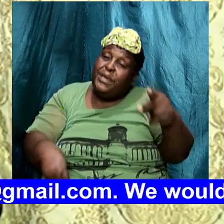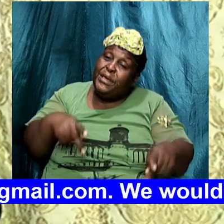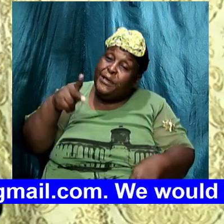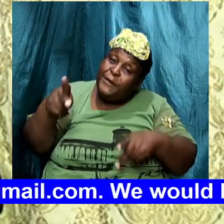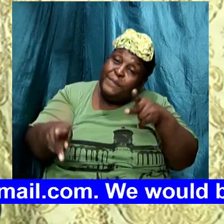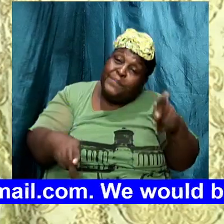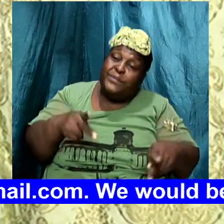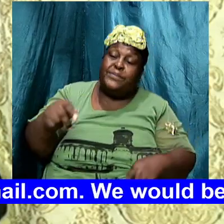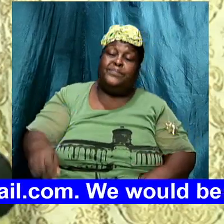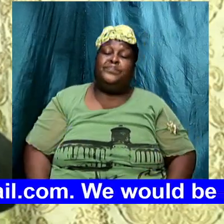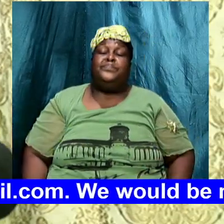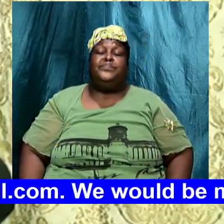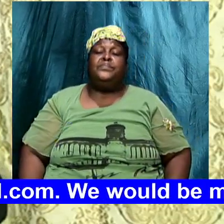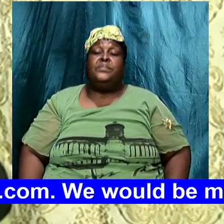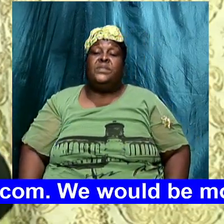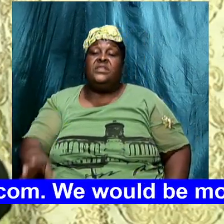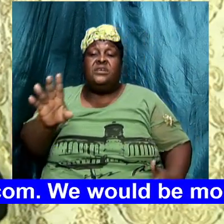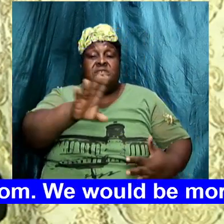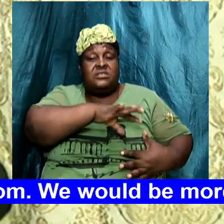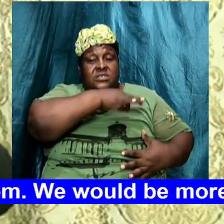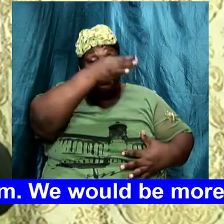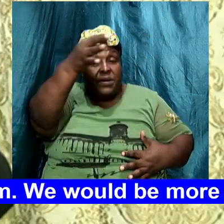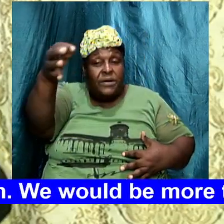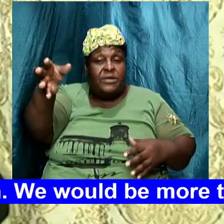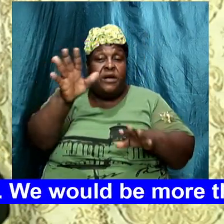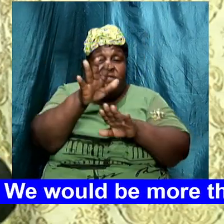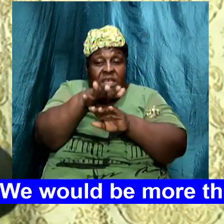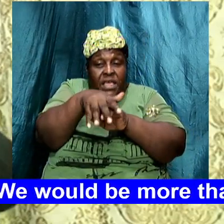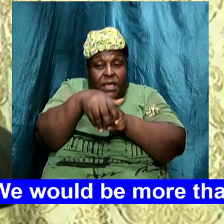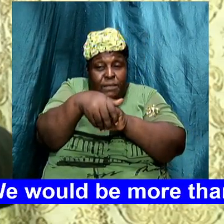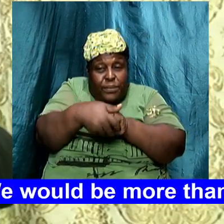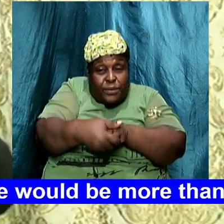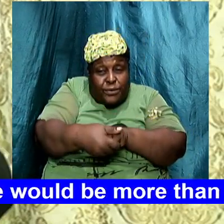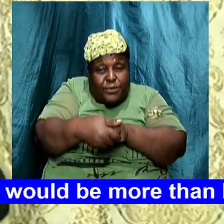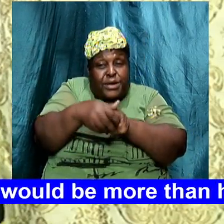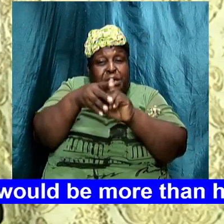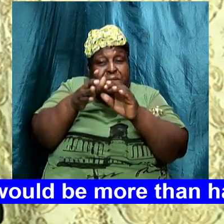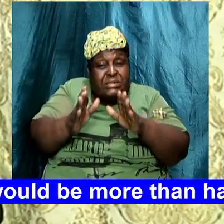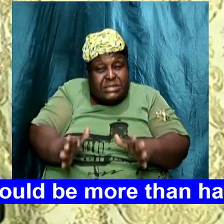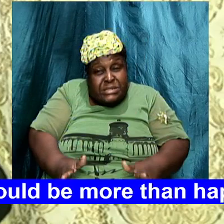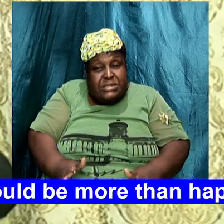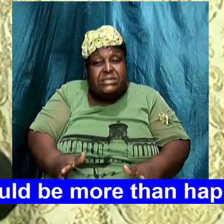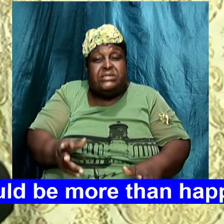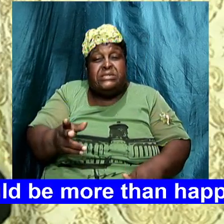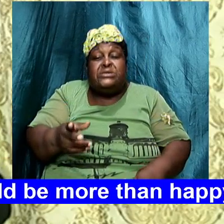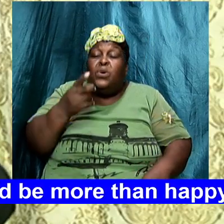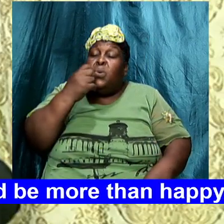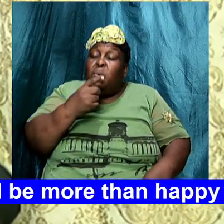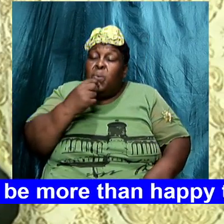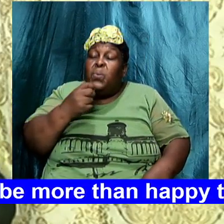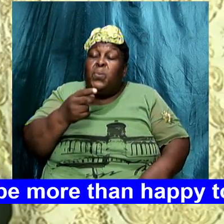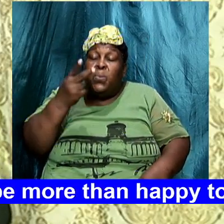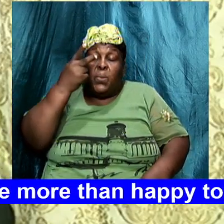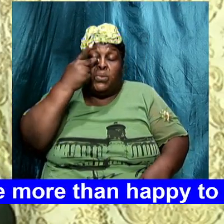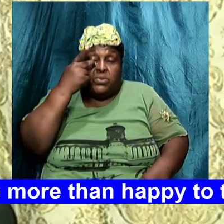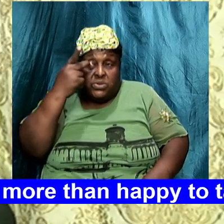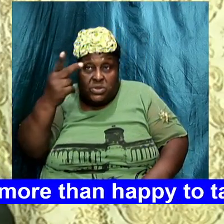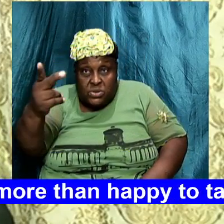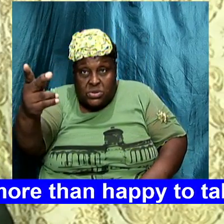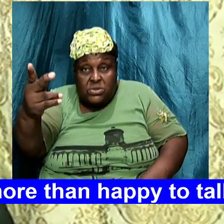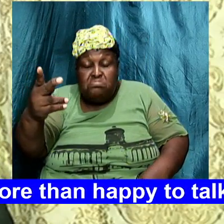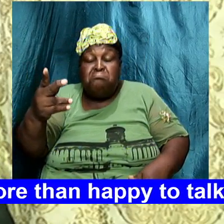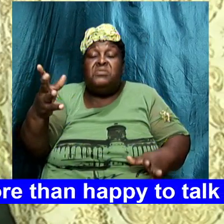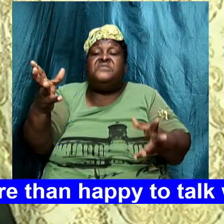of the Pharisees the Pharisees wanted sign and there's a wicked generation that seek a sign